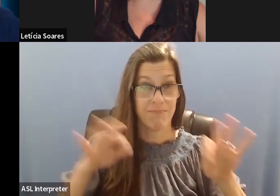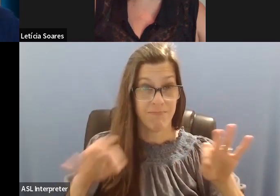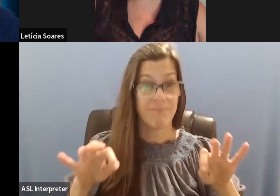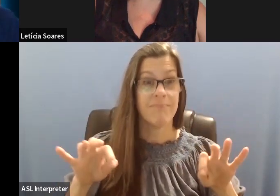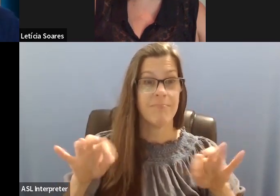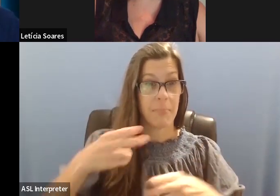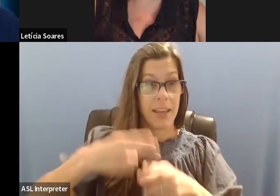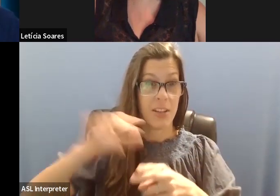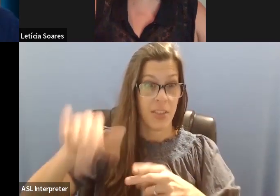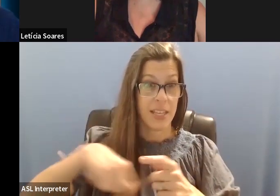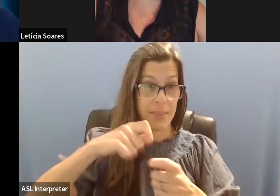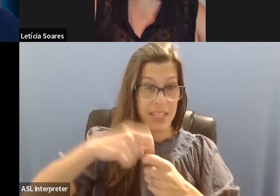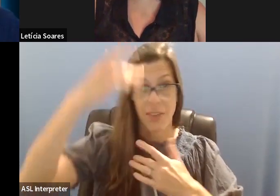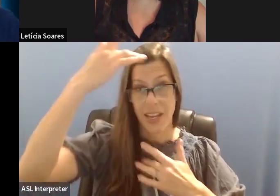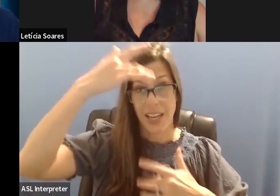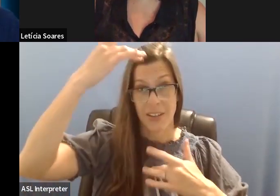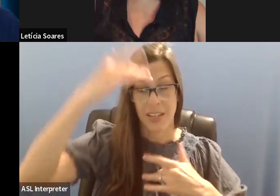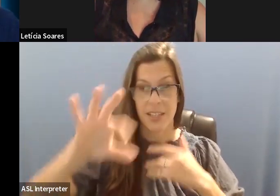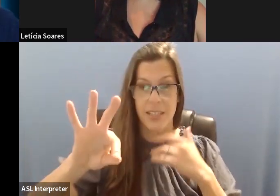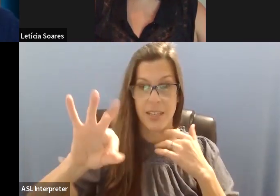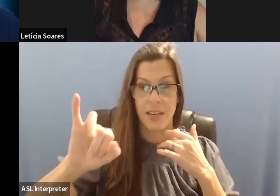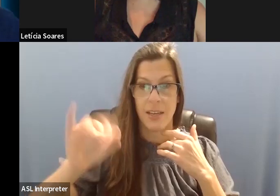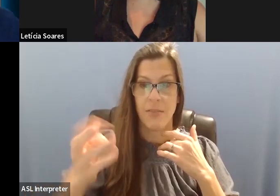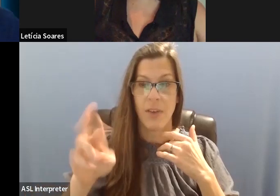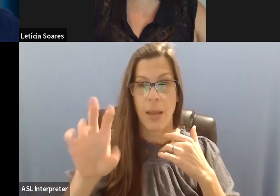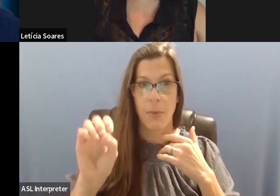illness, um, and how you cope with it.